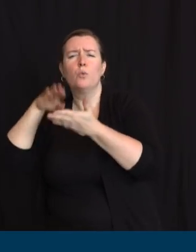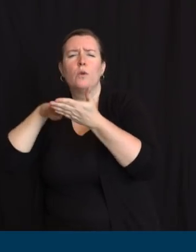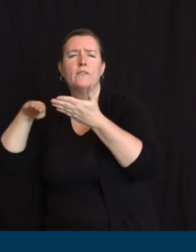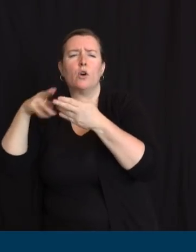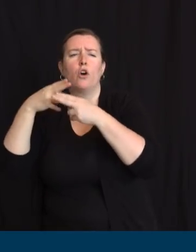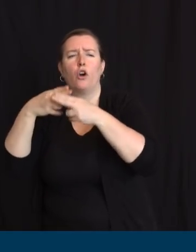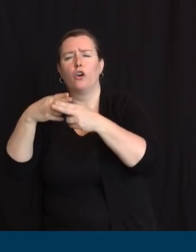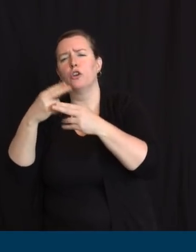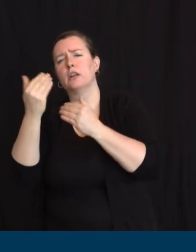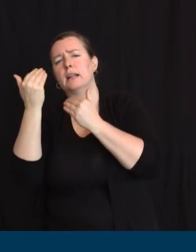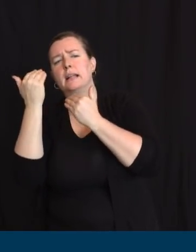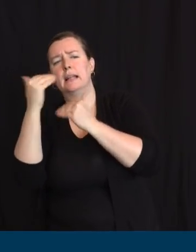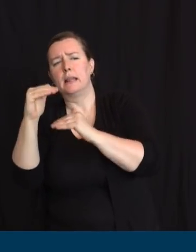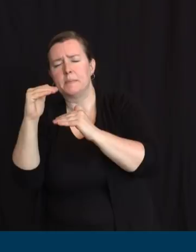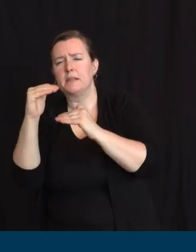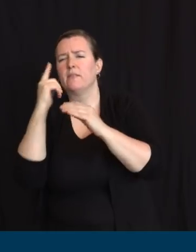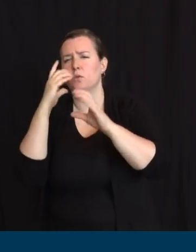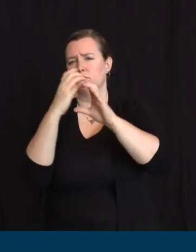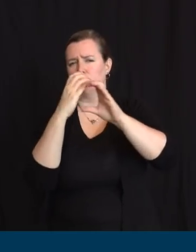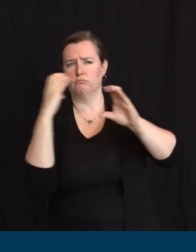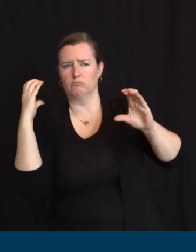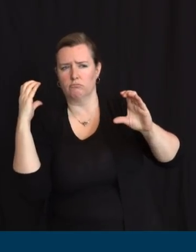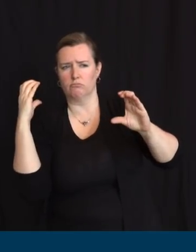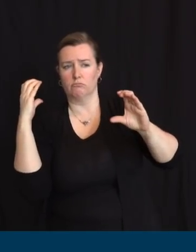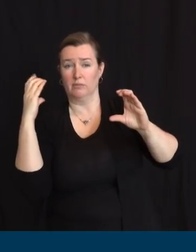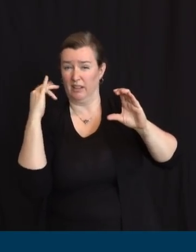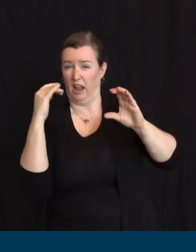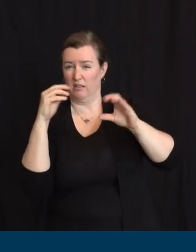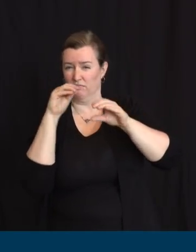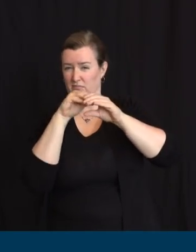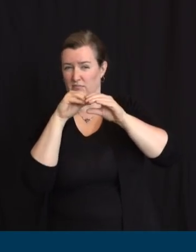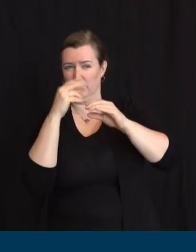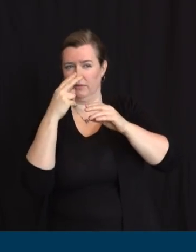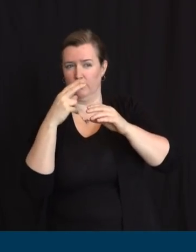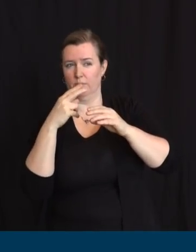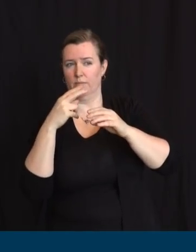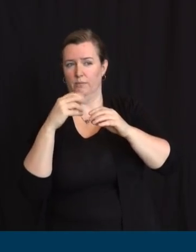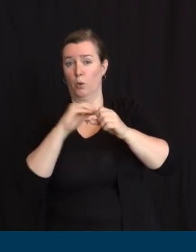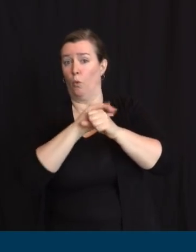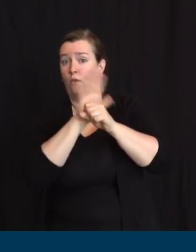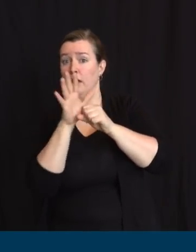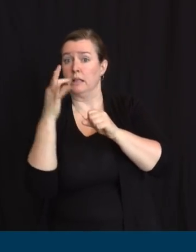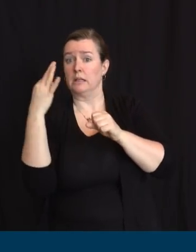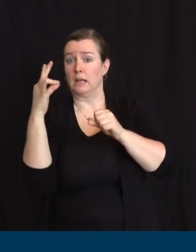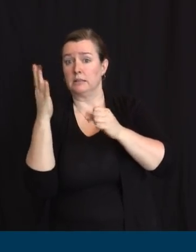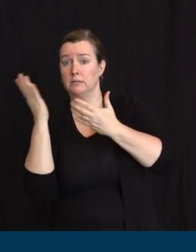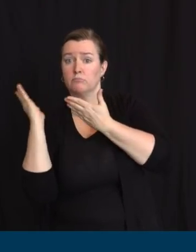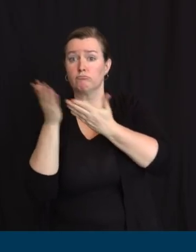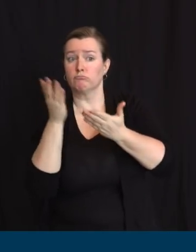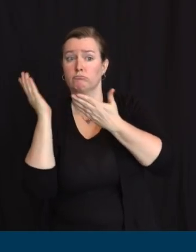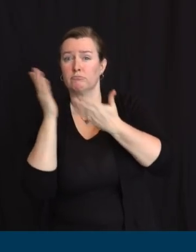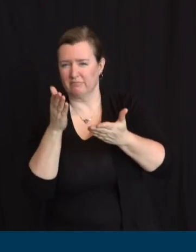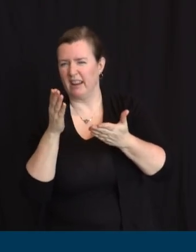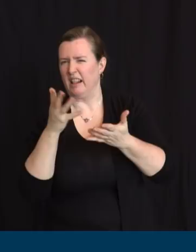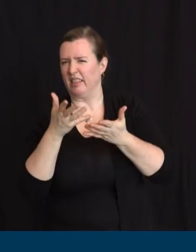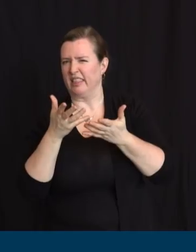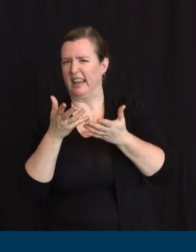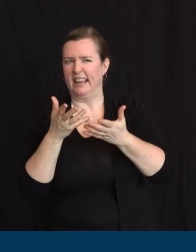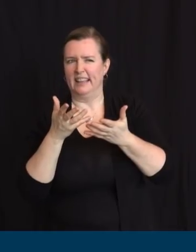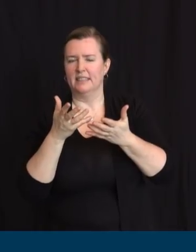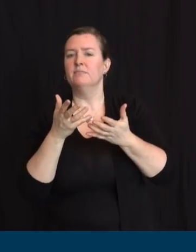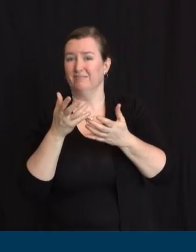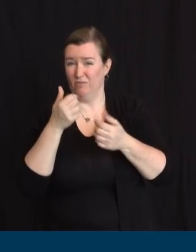truckers carrying COVID-19 relief supplies. You may remember last week I announced the executive order